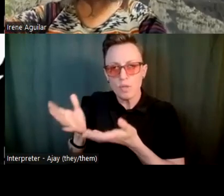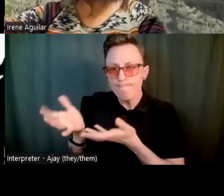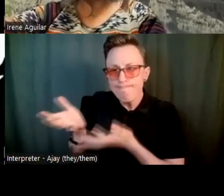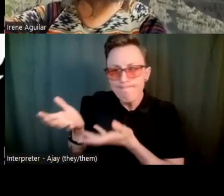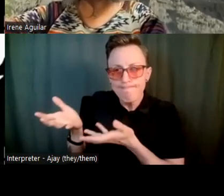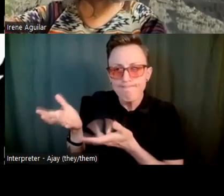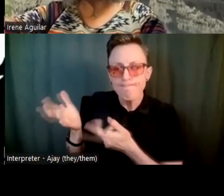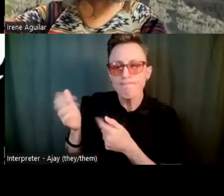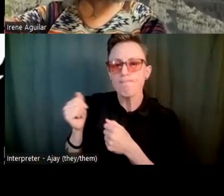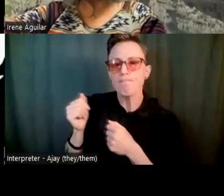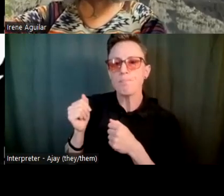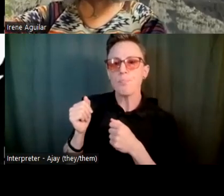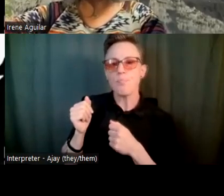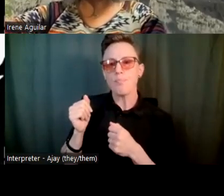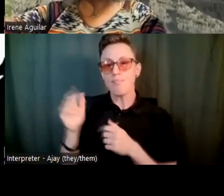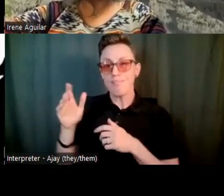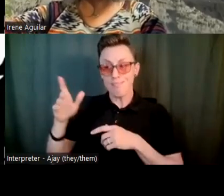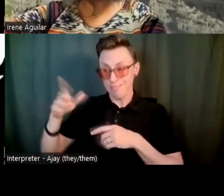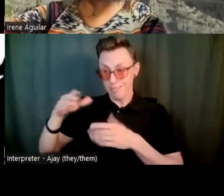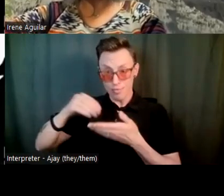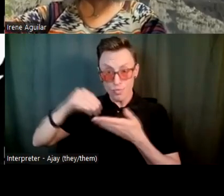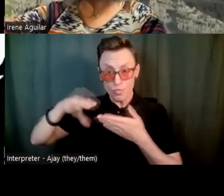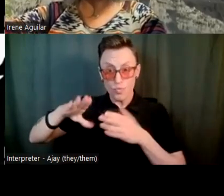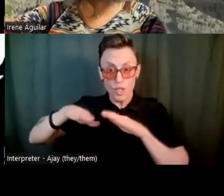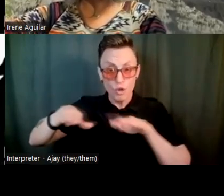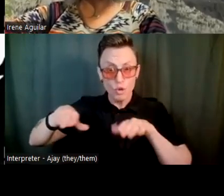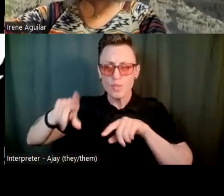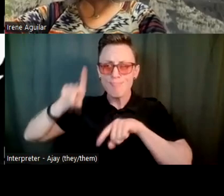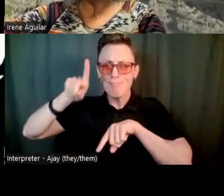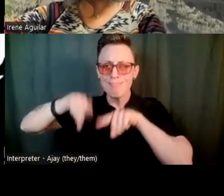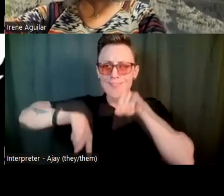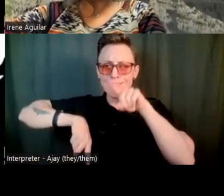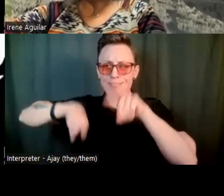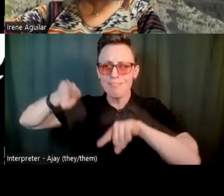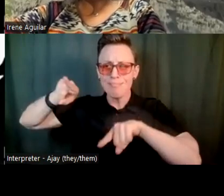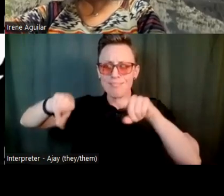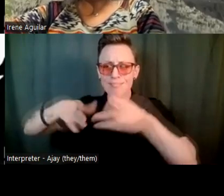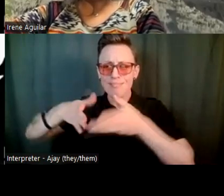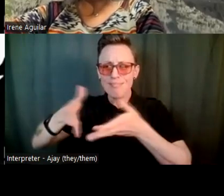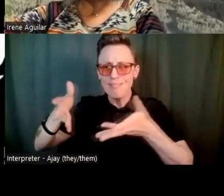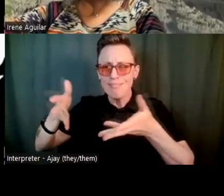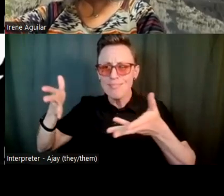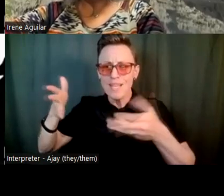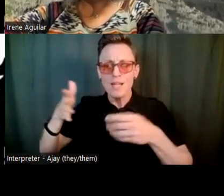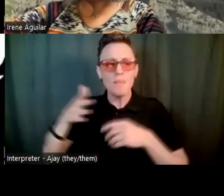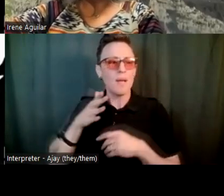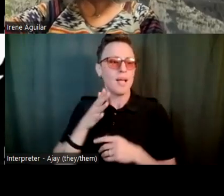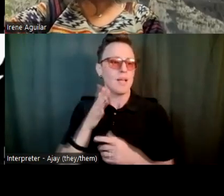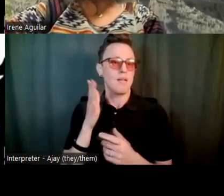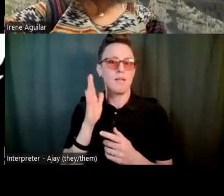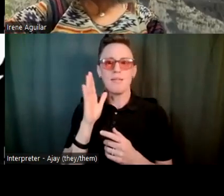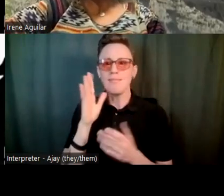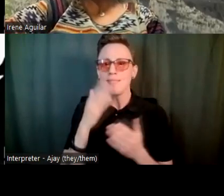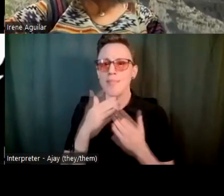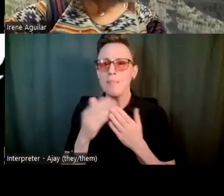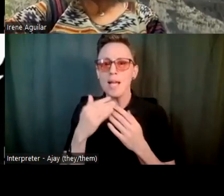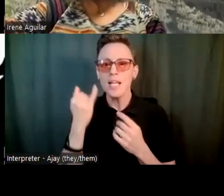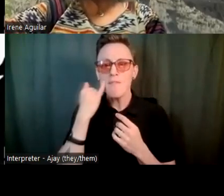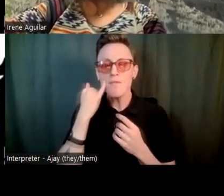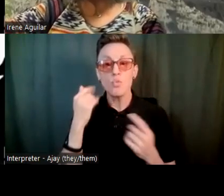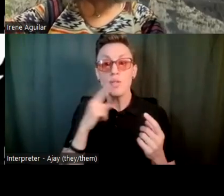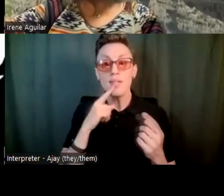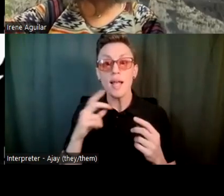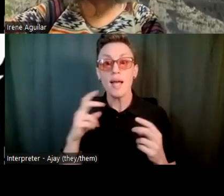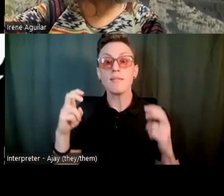Um, um, cause every child's different, of course. And so, um, sometimes it just takes that, um, know, getting down on their level